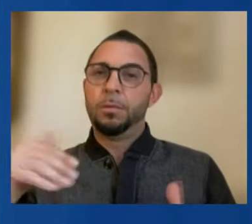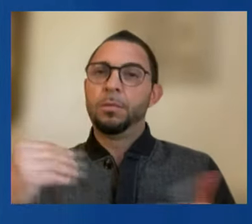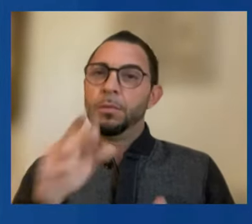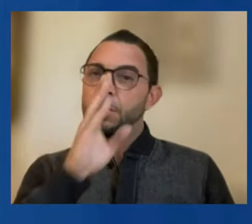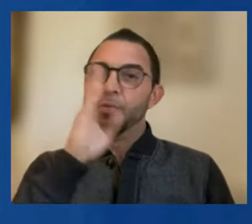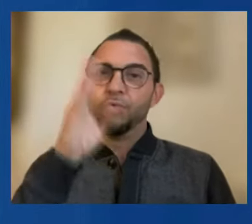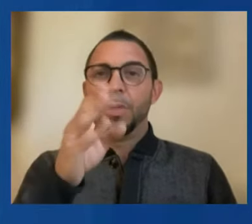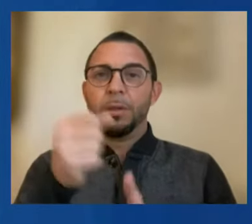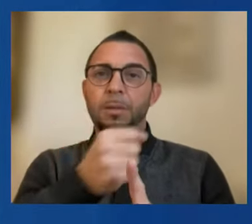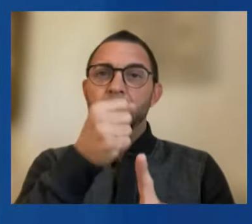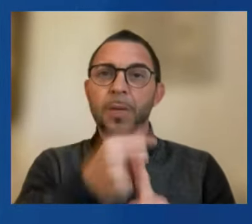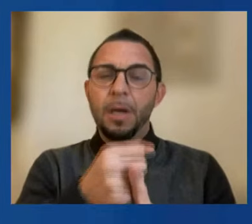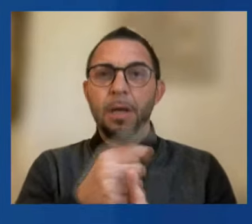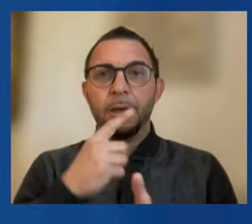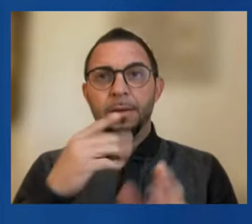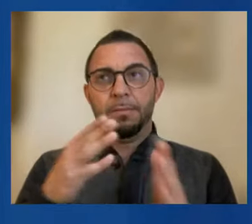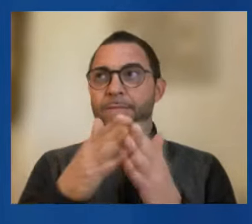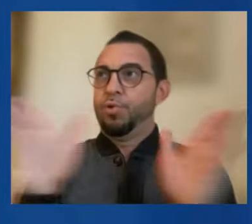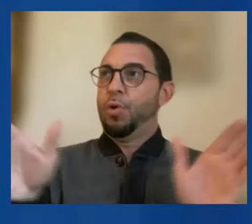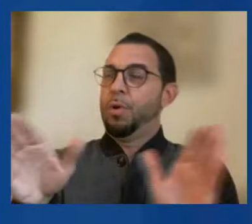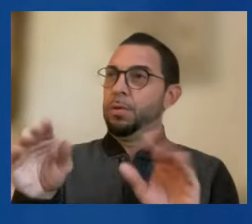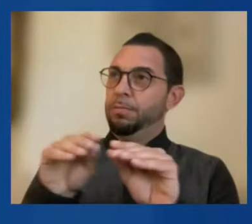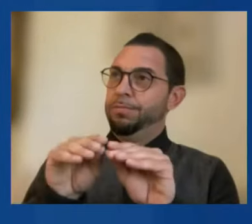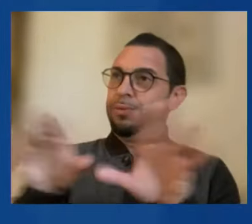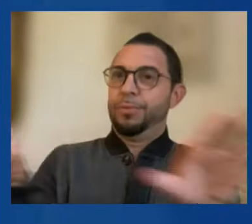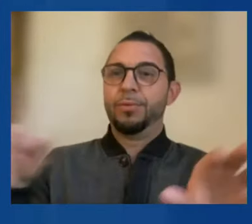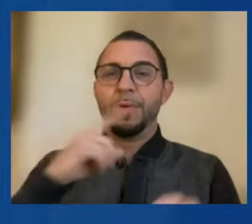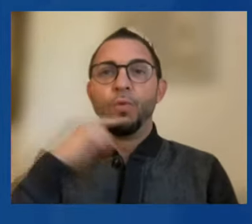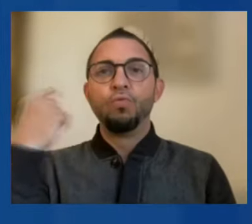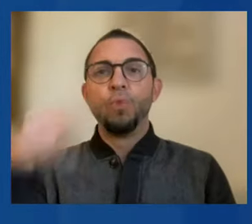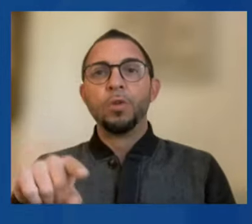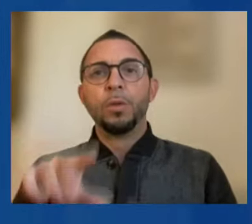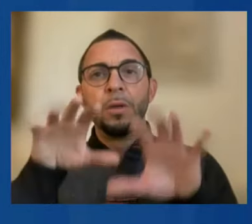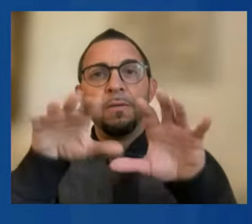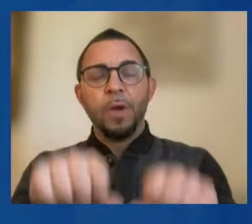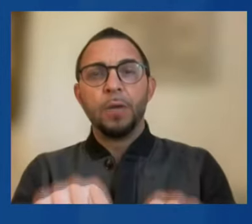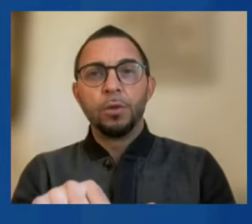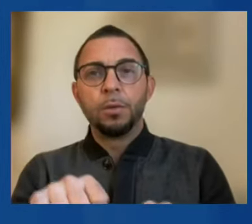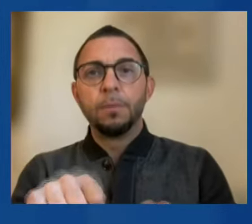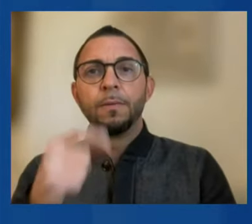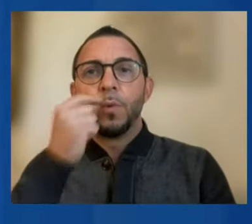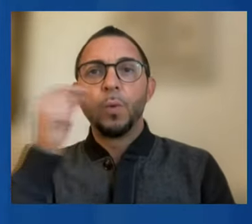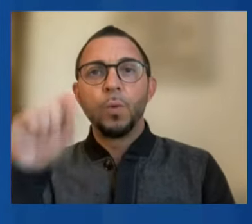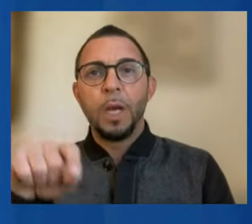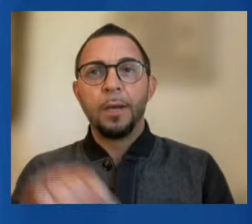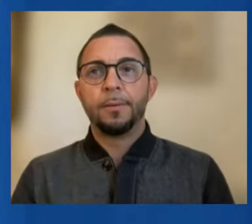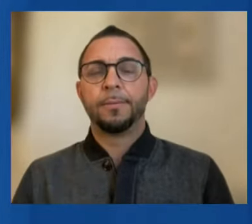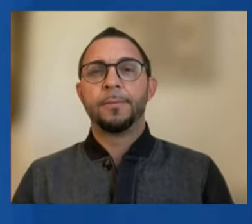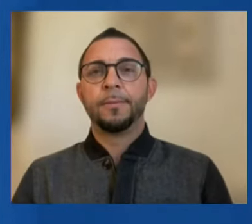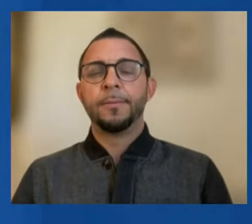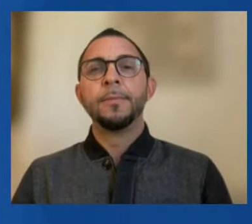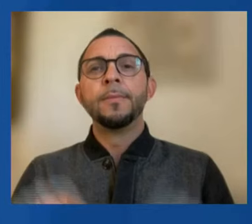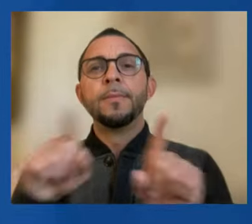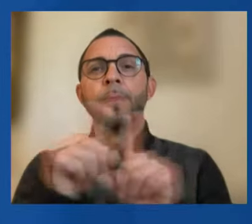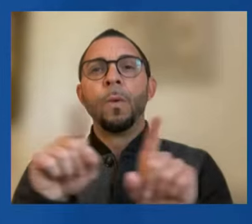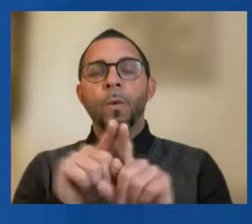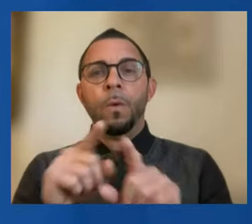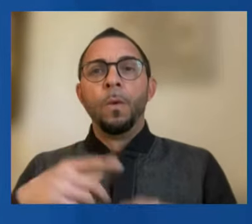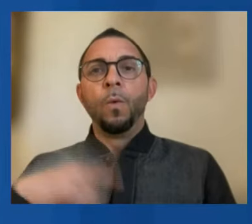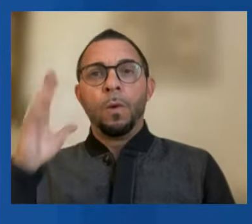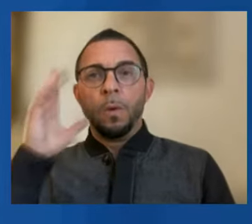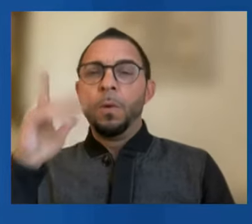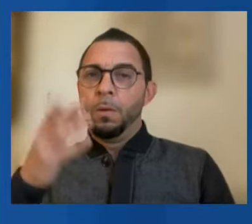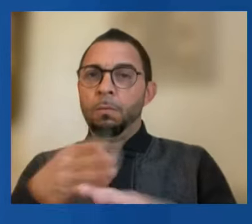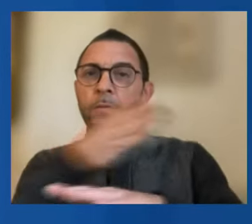broader spillovers of Russia's invasion of Ukraine. We will also advance efforts to mobilize